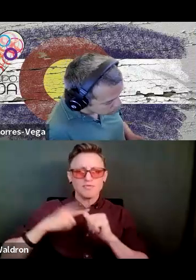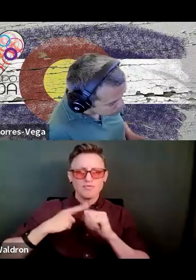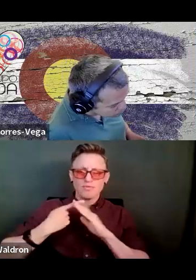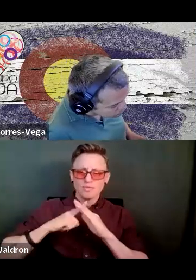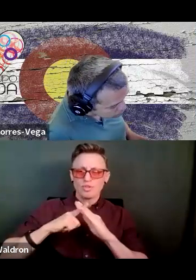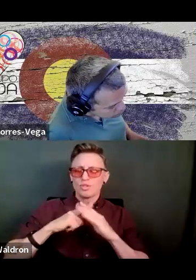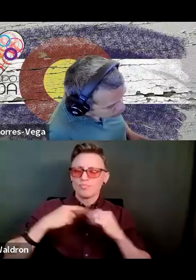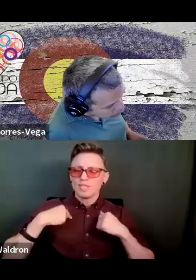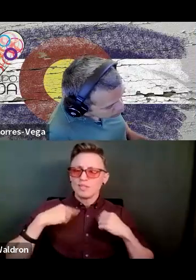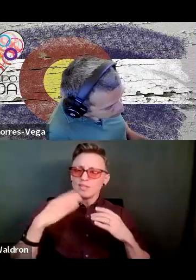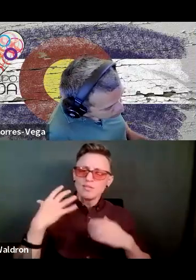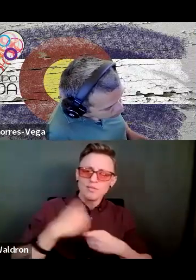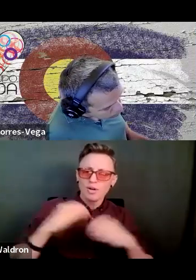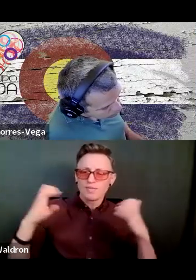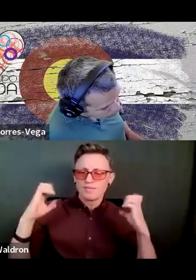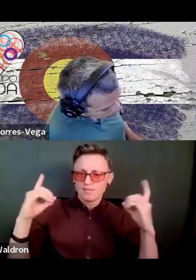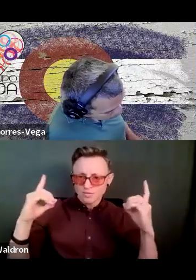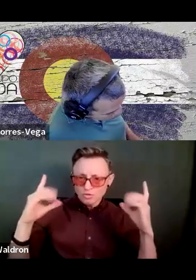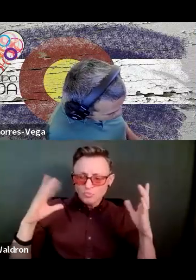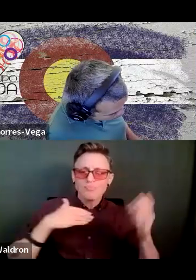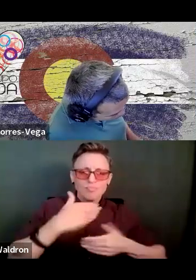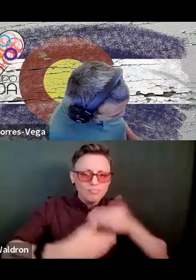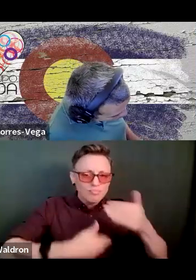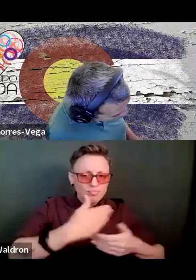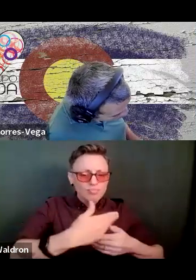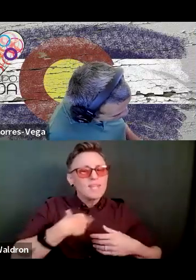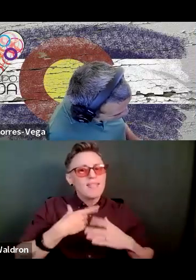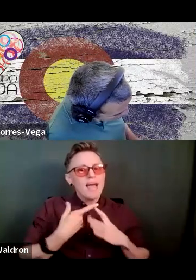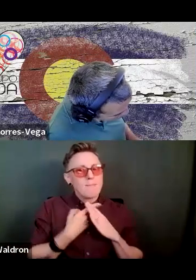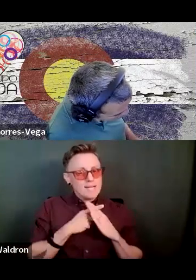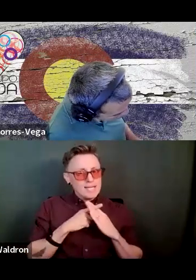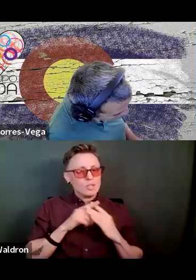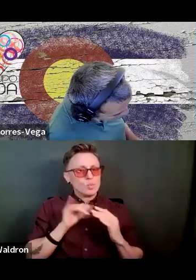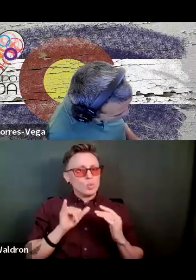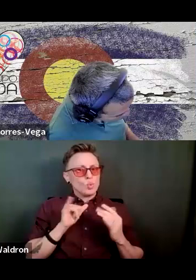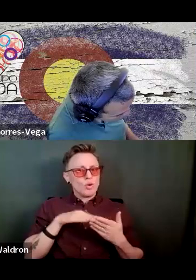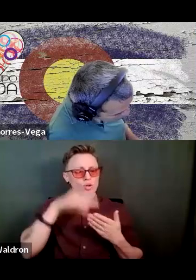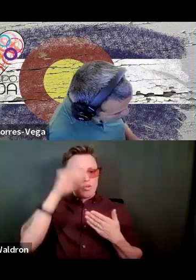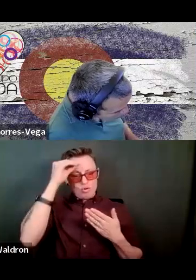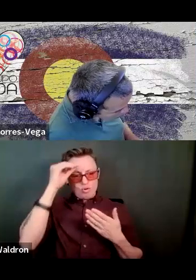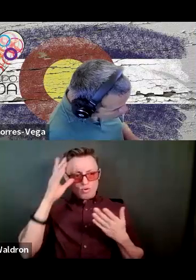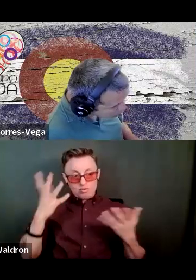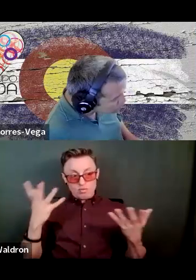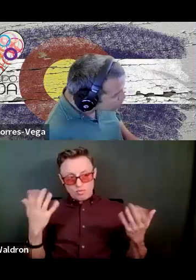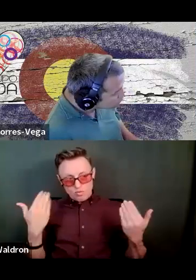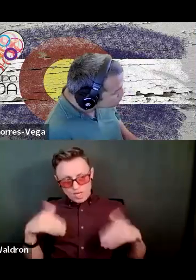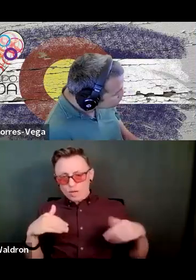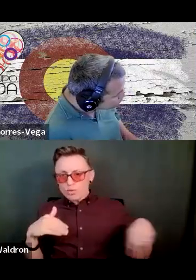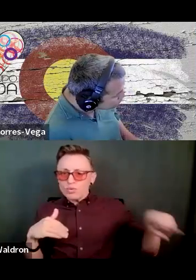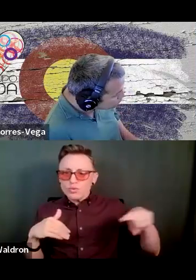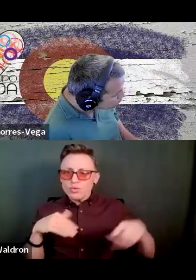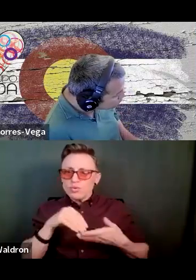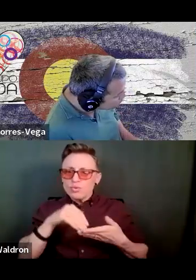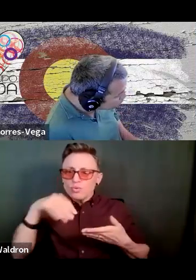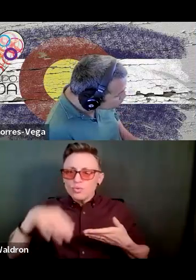education, one of the things that I learned early on was that students didn't care